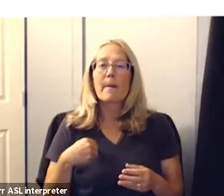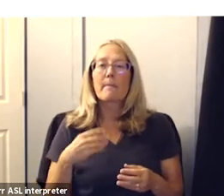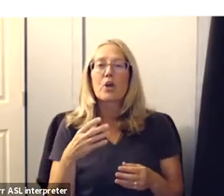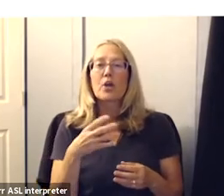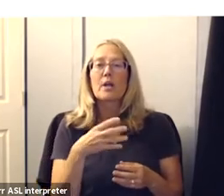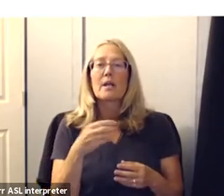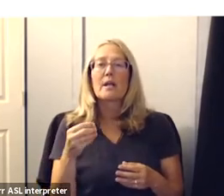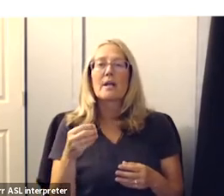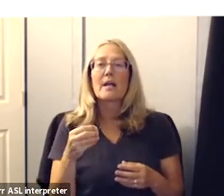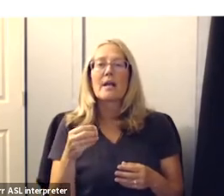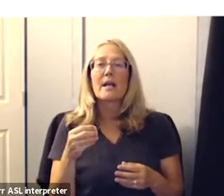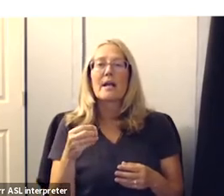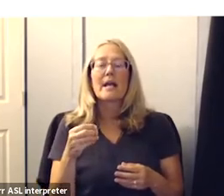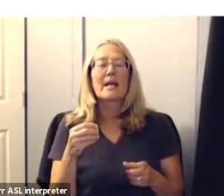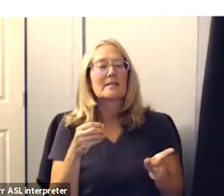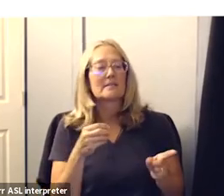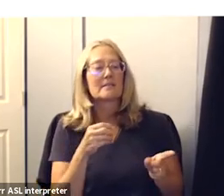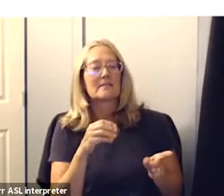dr maldonado